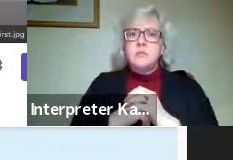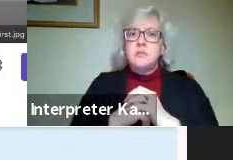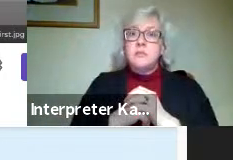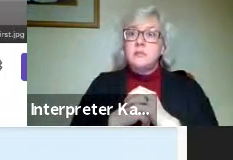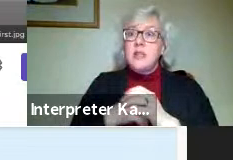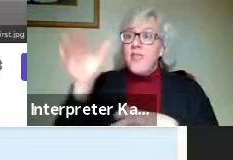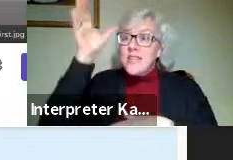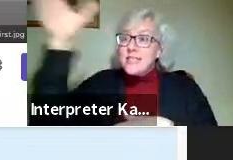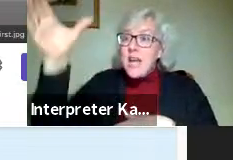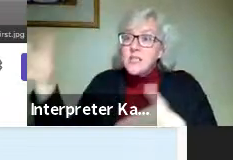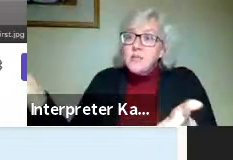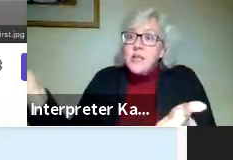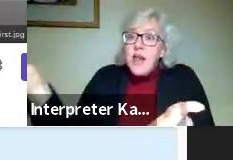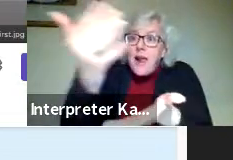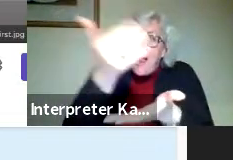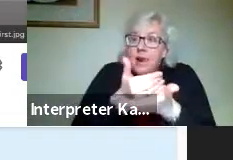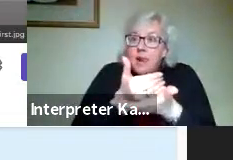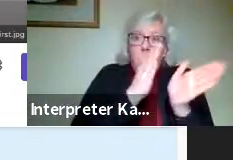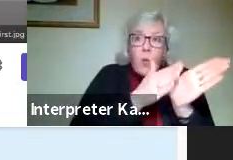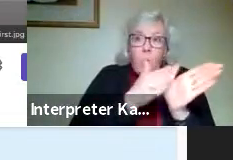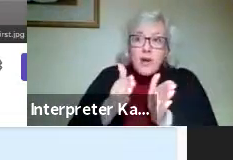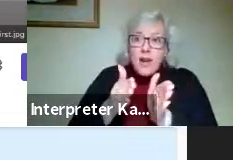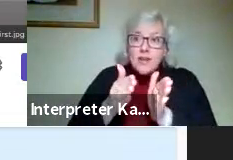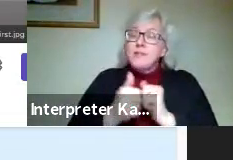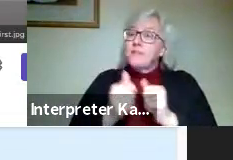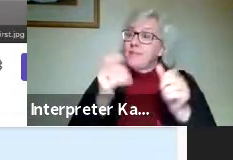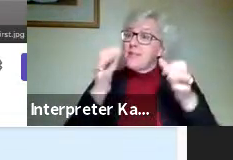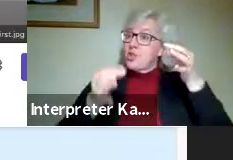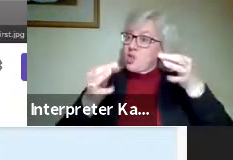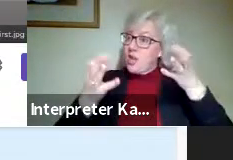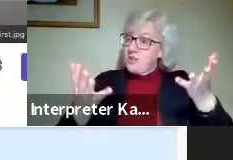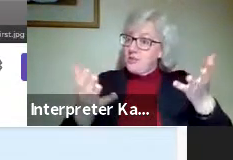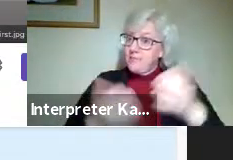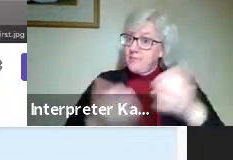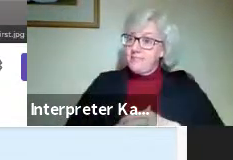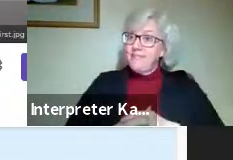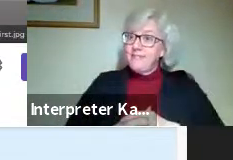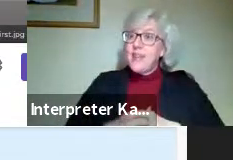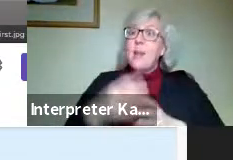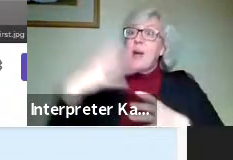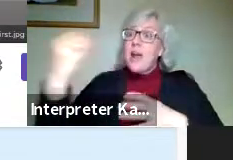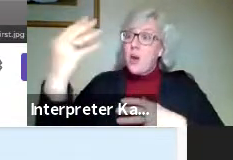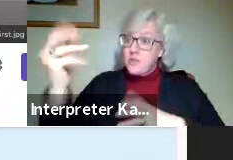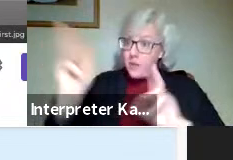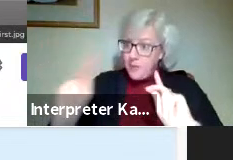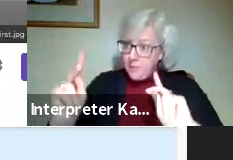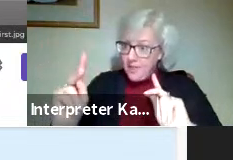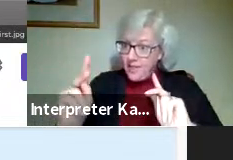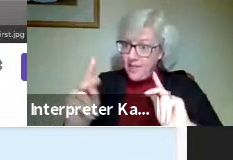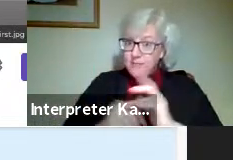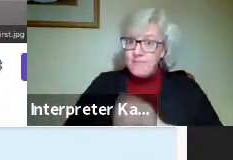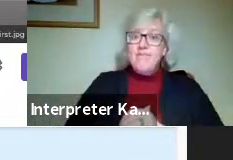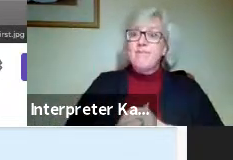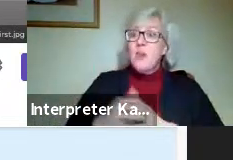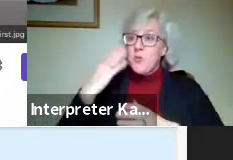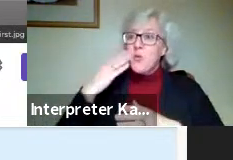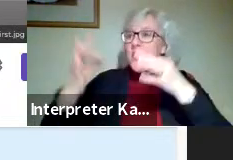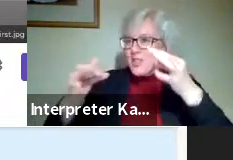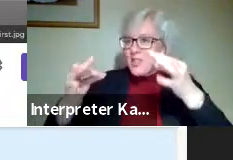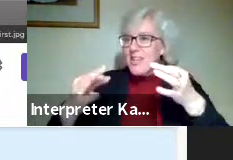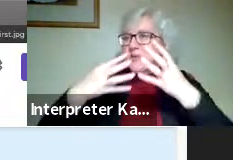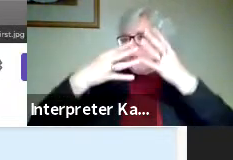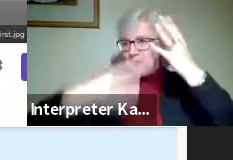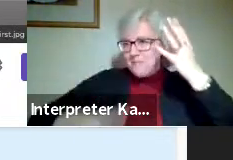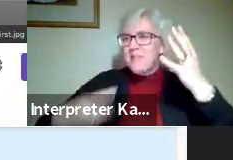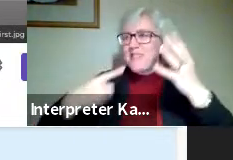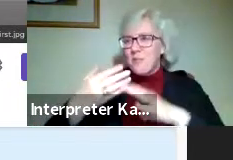Concepts are collected and organized for judging by not only our external partners, judges such as the judges that judge